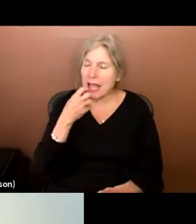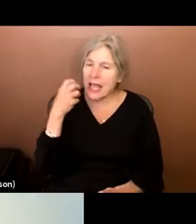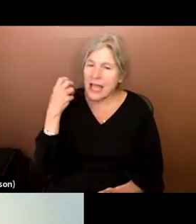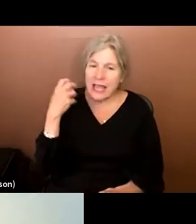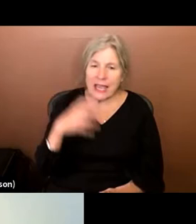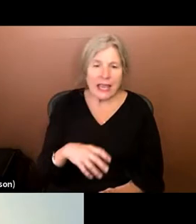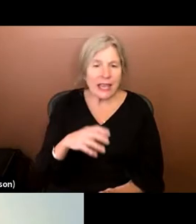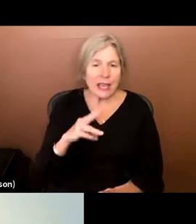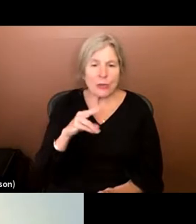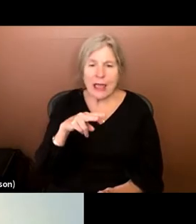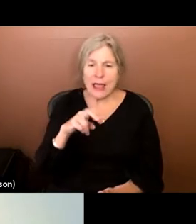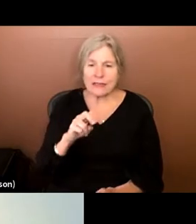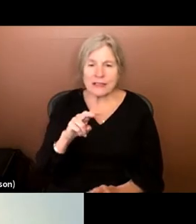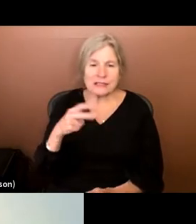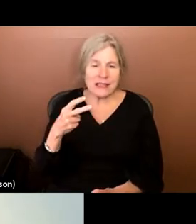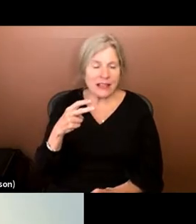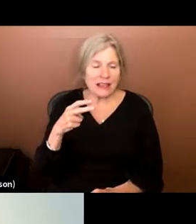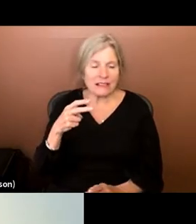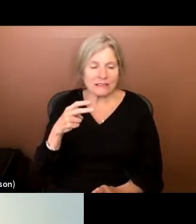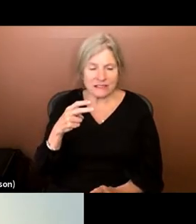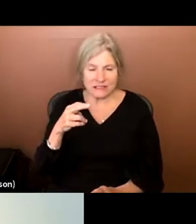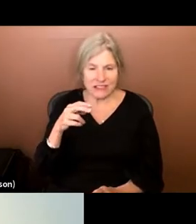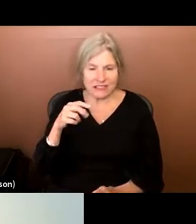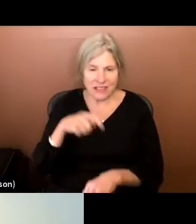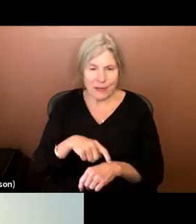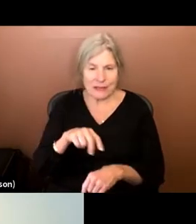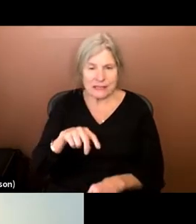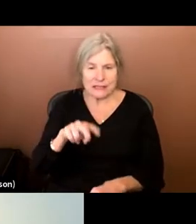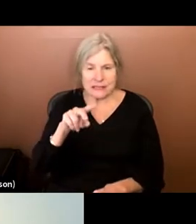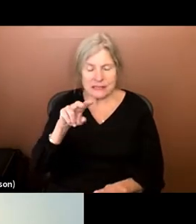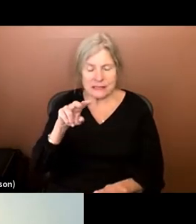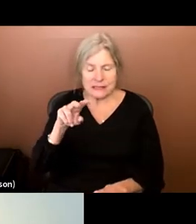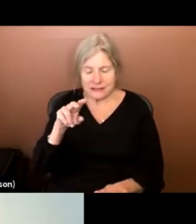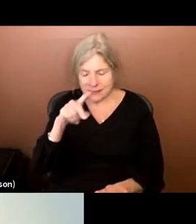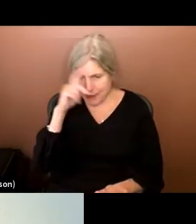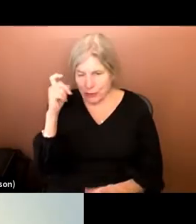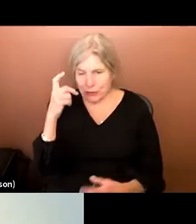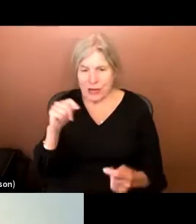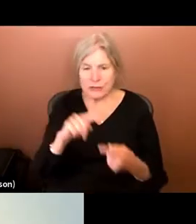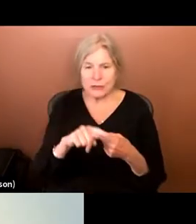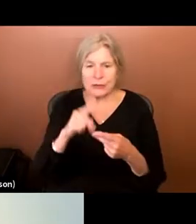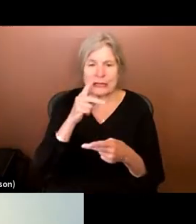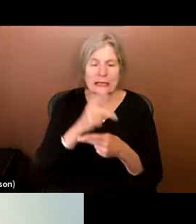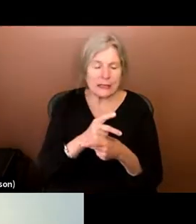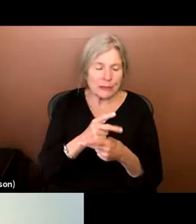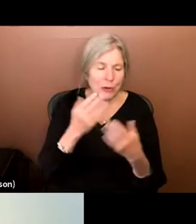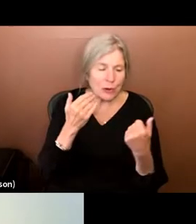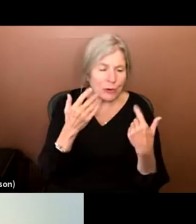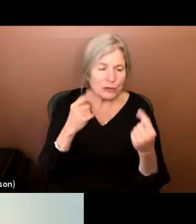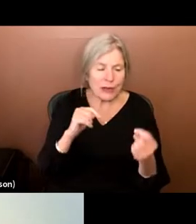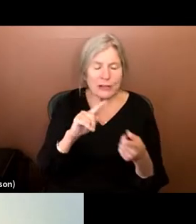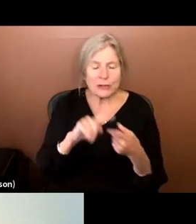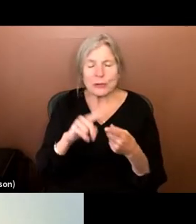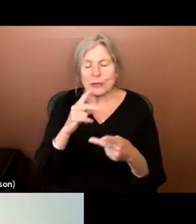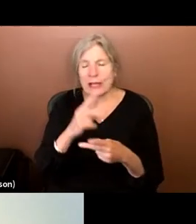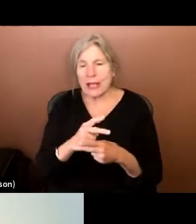summer. So, we're all trying to keep cool and trying to keep our animals alive out here in rural Washington.